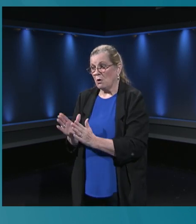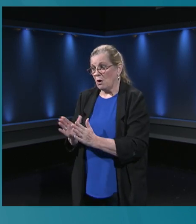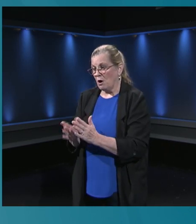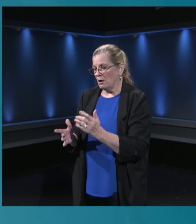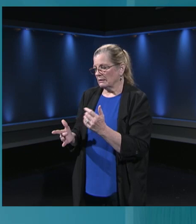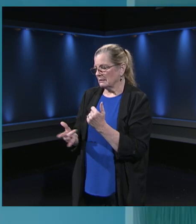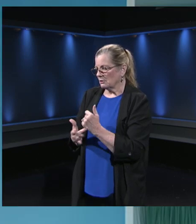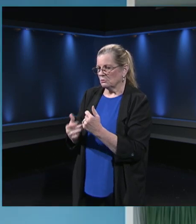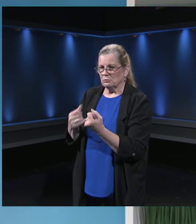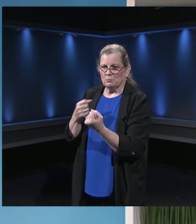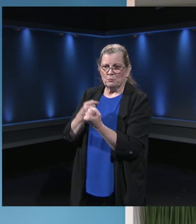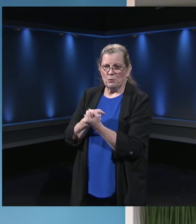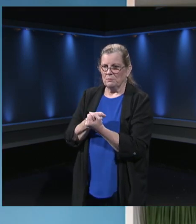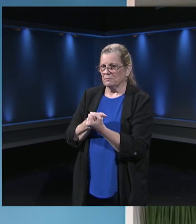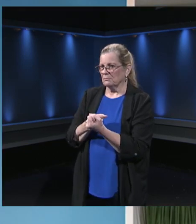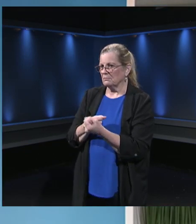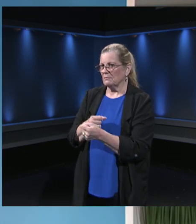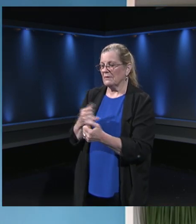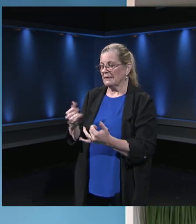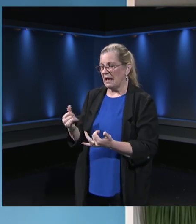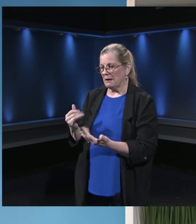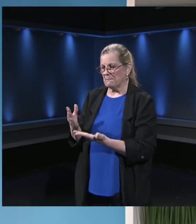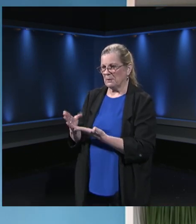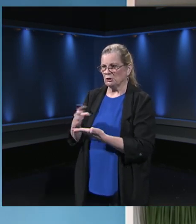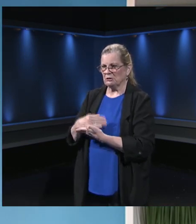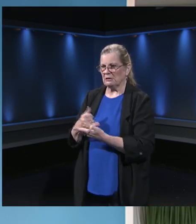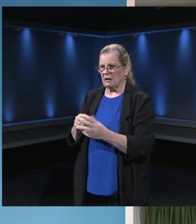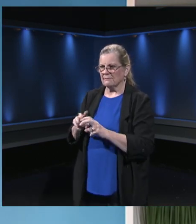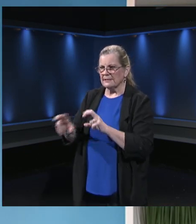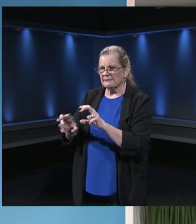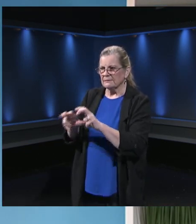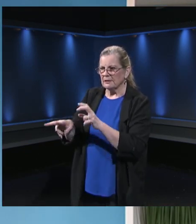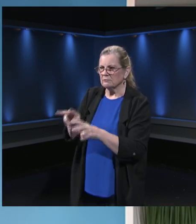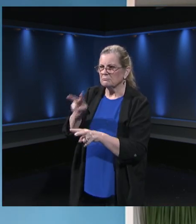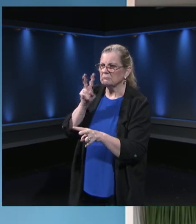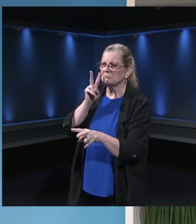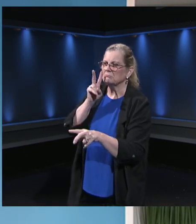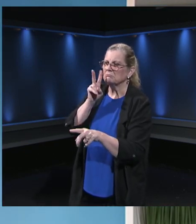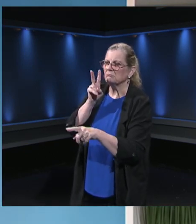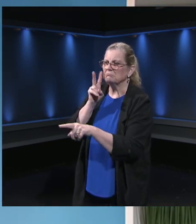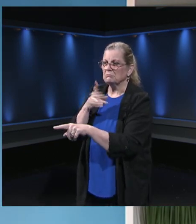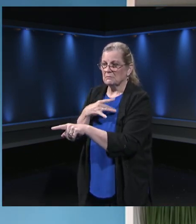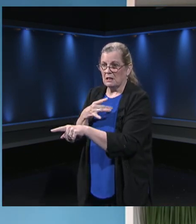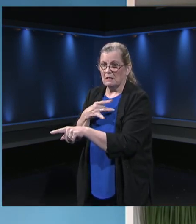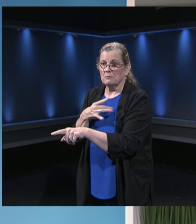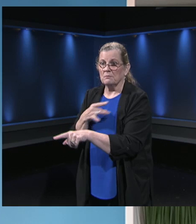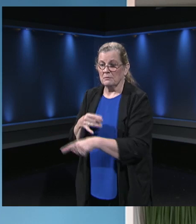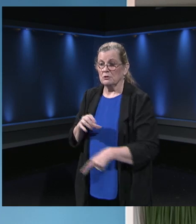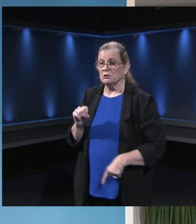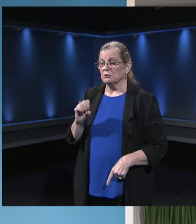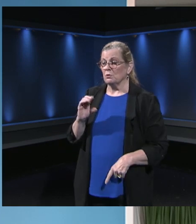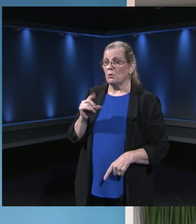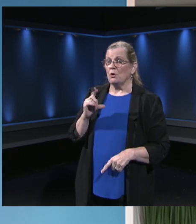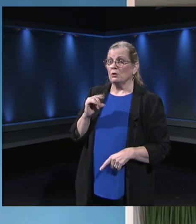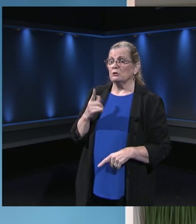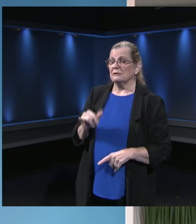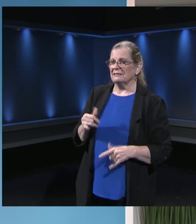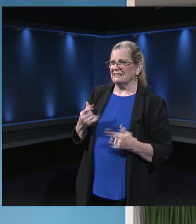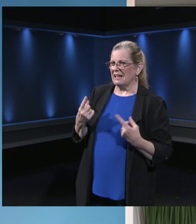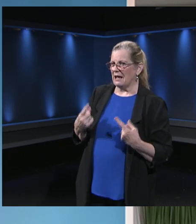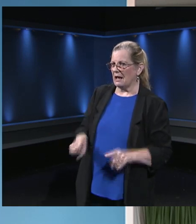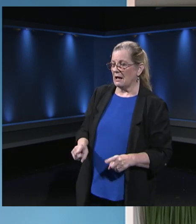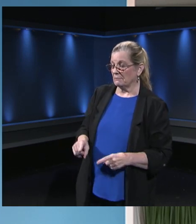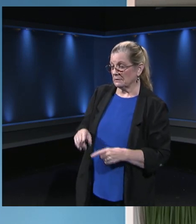around tech support just this summer. Absolutely. So Schoology is a pilot that's going on in 17 of our schools this